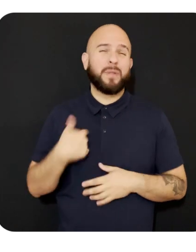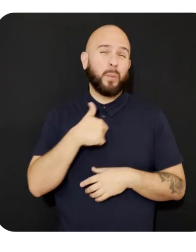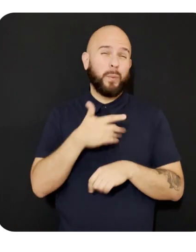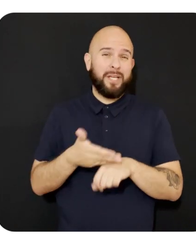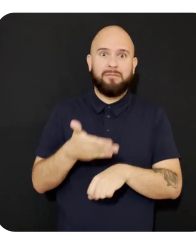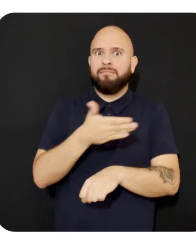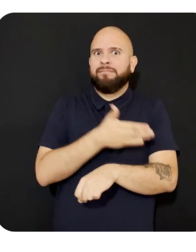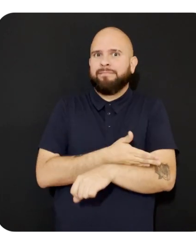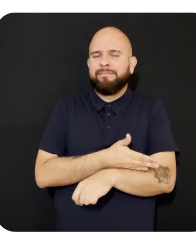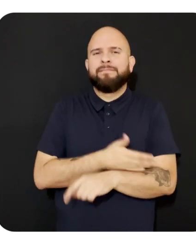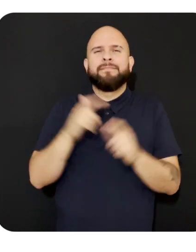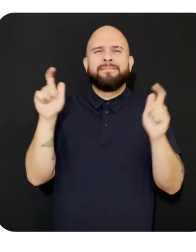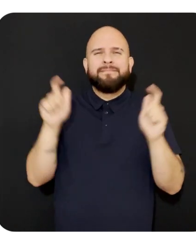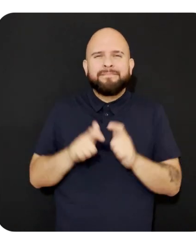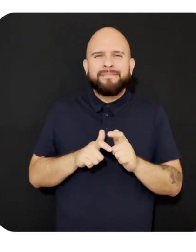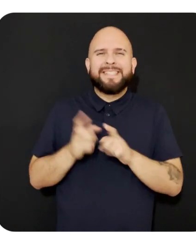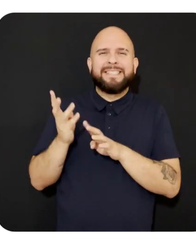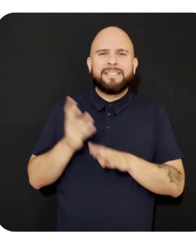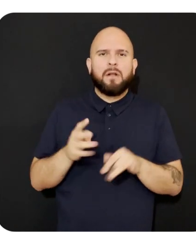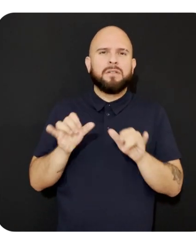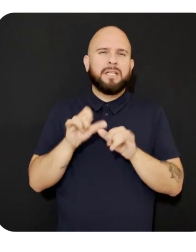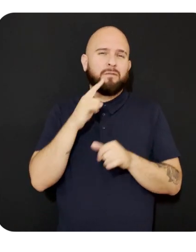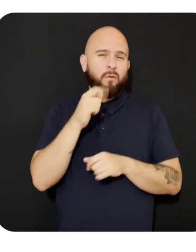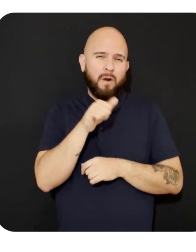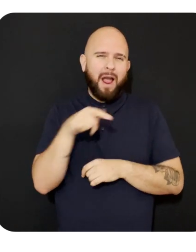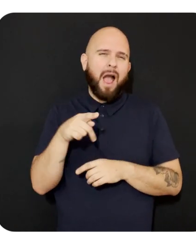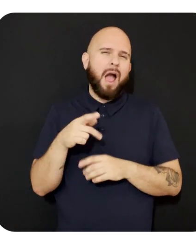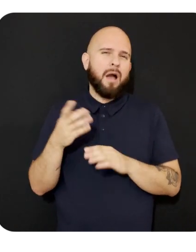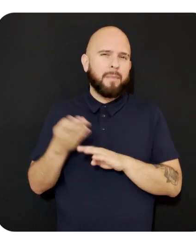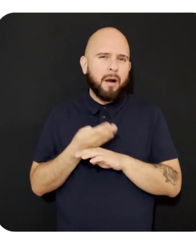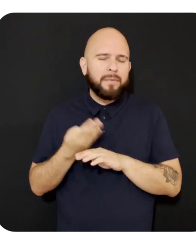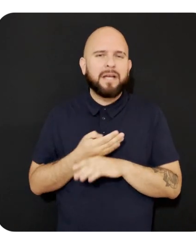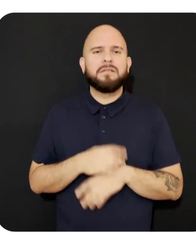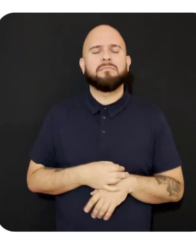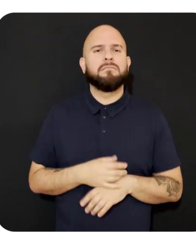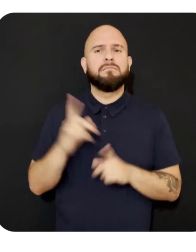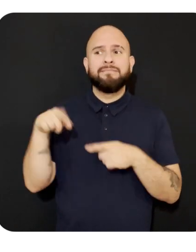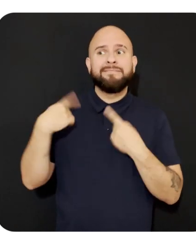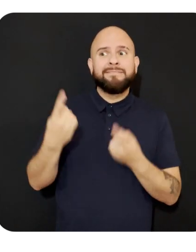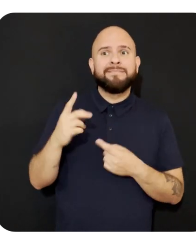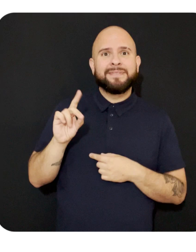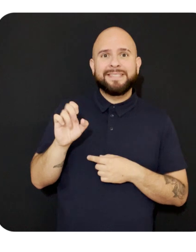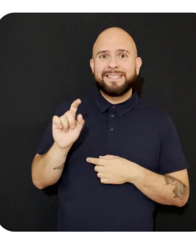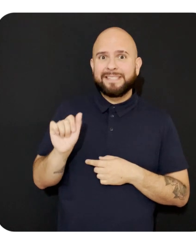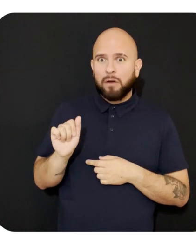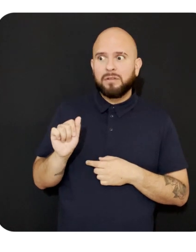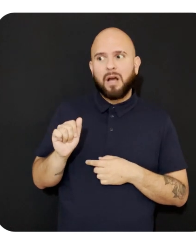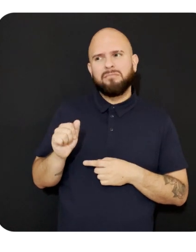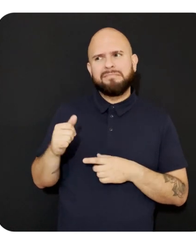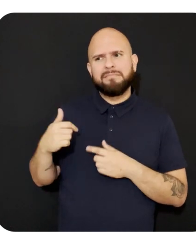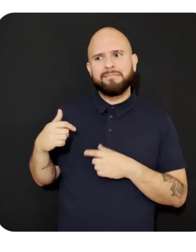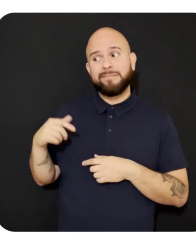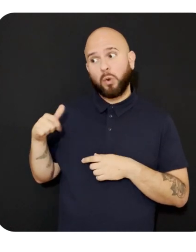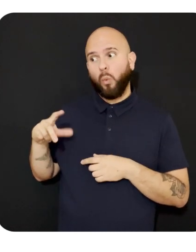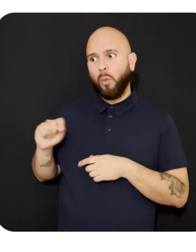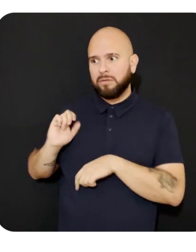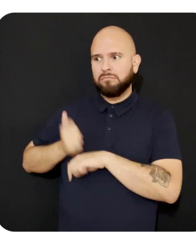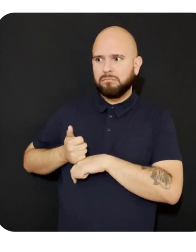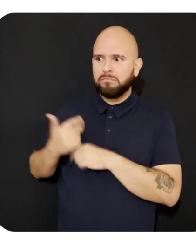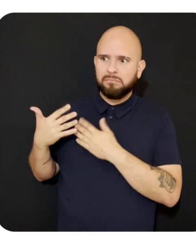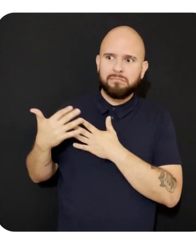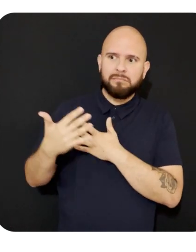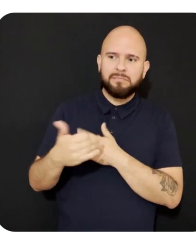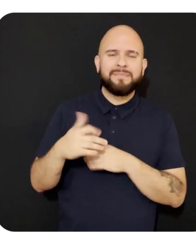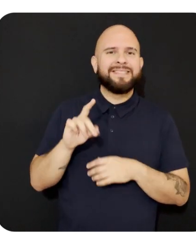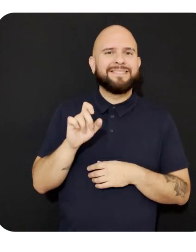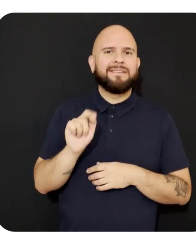reduce the download size for app updates. We've had Delta updates since the launch of Quest, but we didn't fully take app